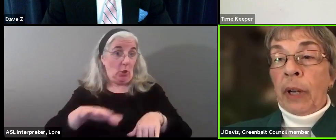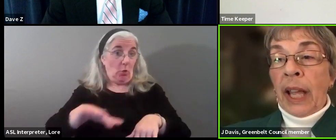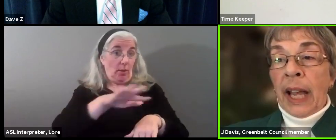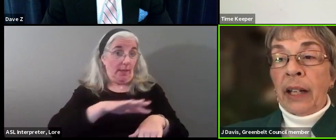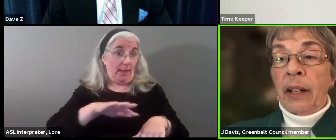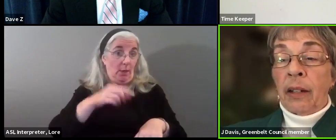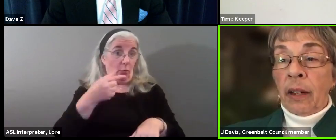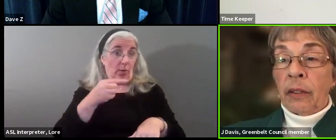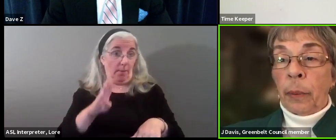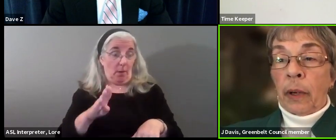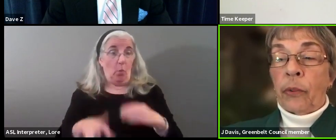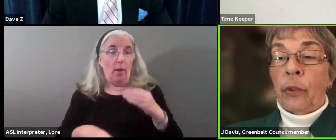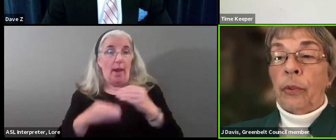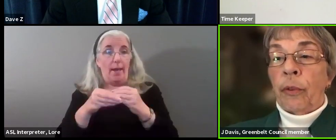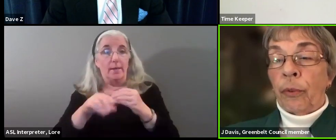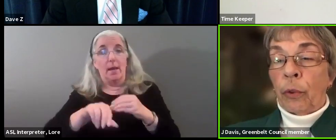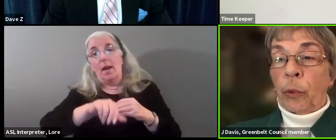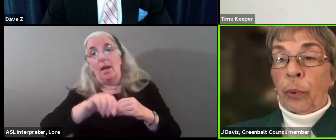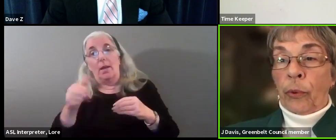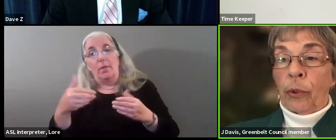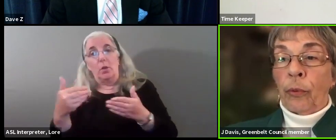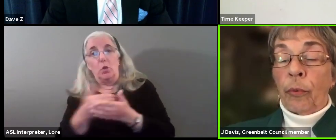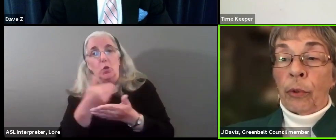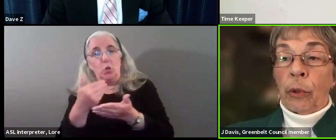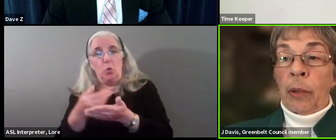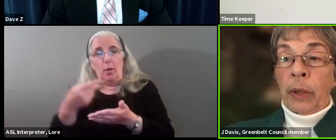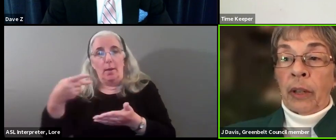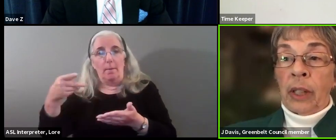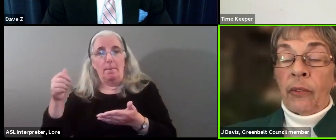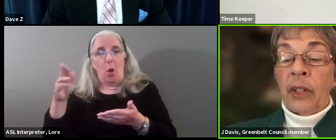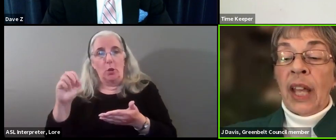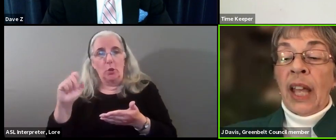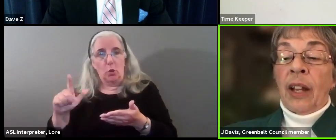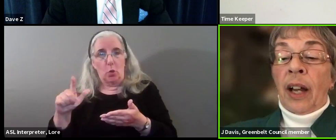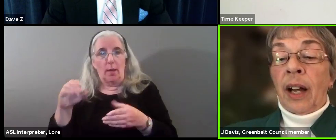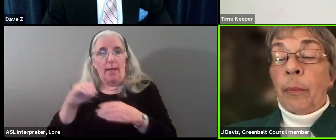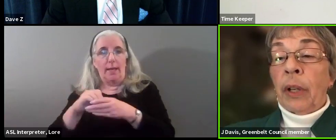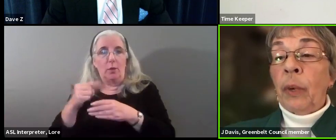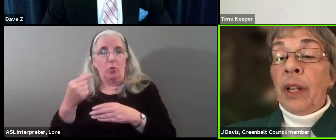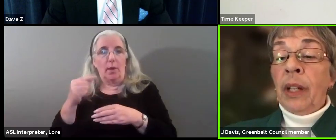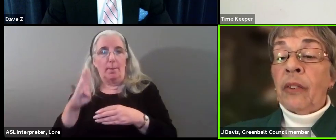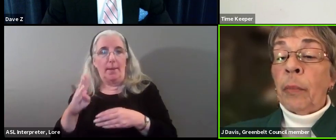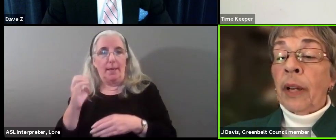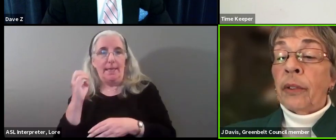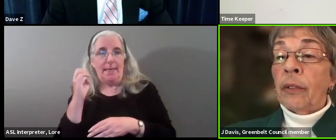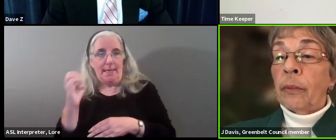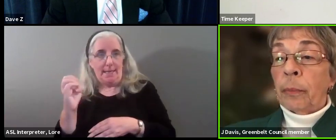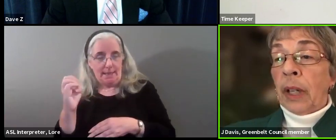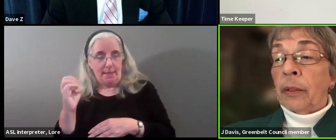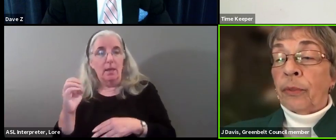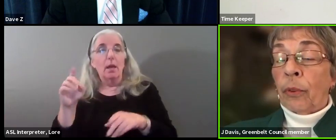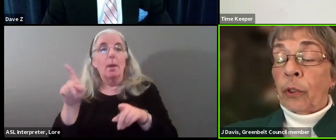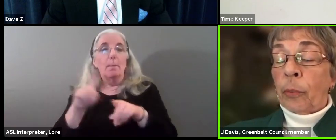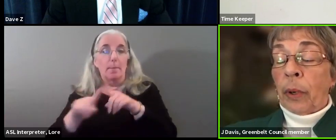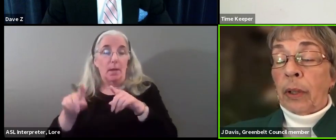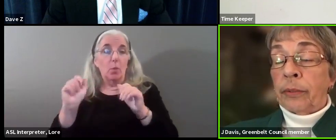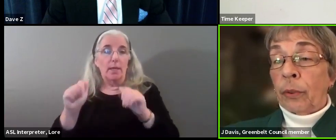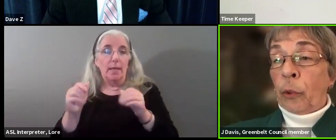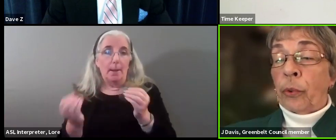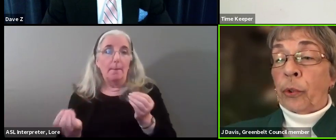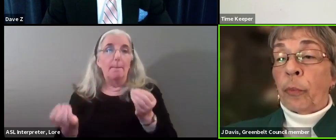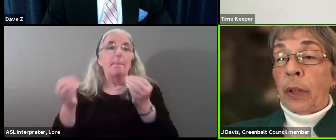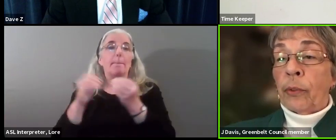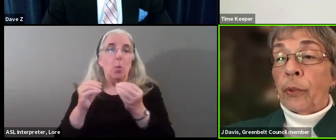We've already added another parcel to the forest preserve over in Greenbelt East. But we need some other forest